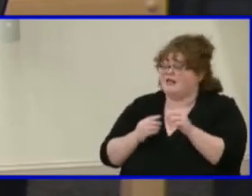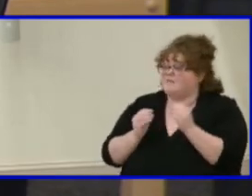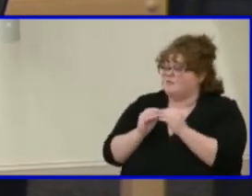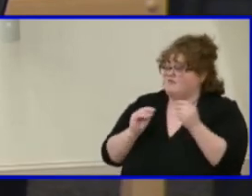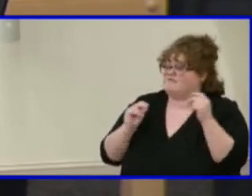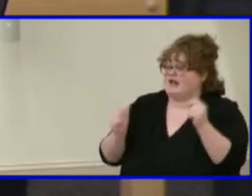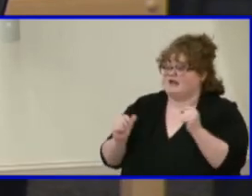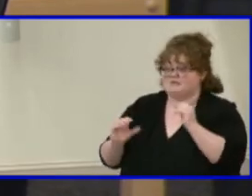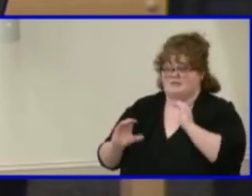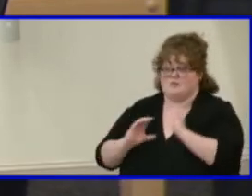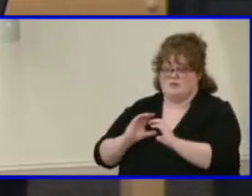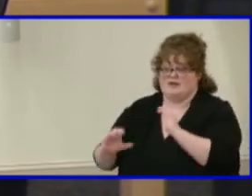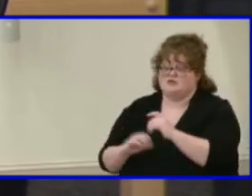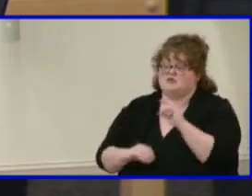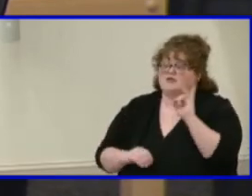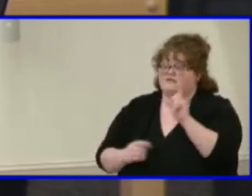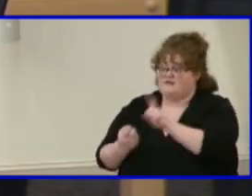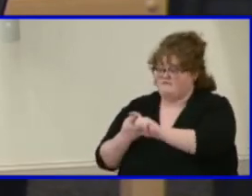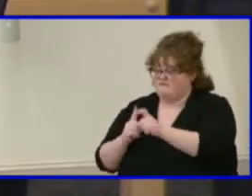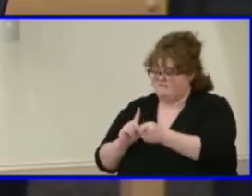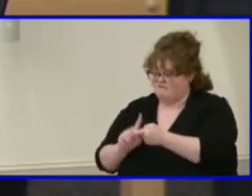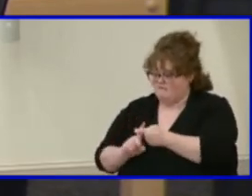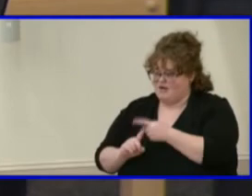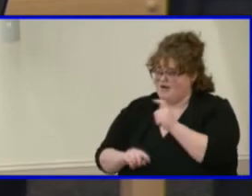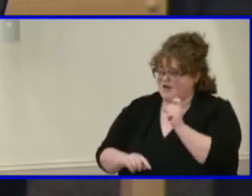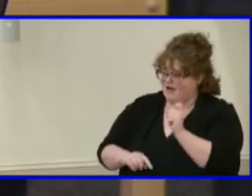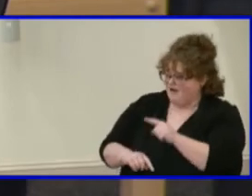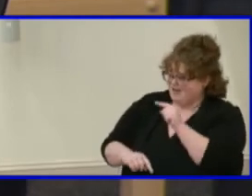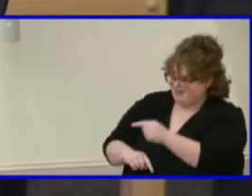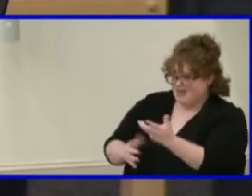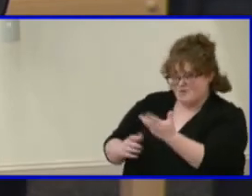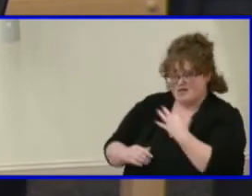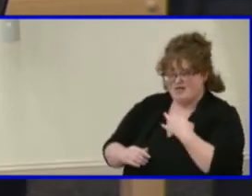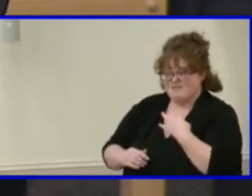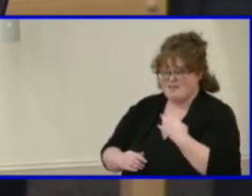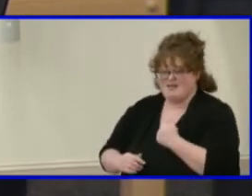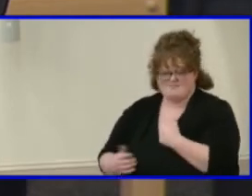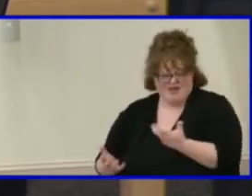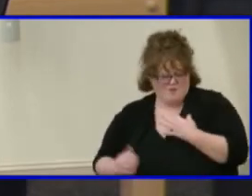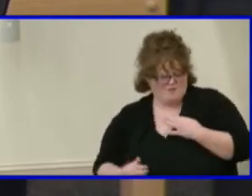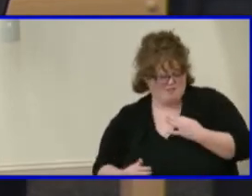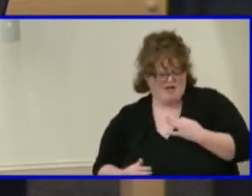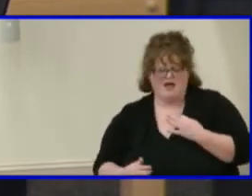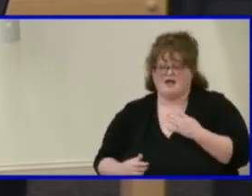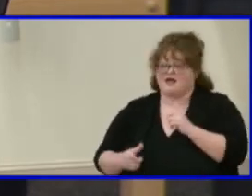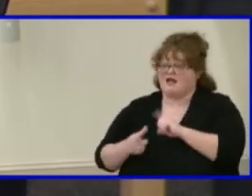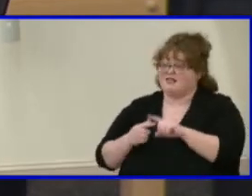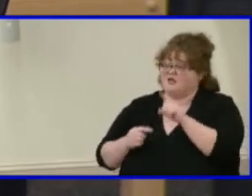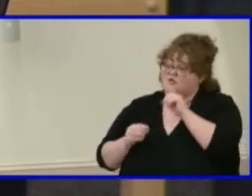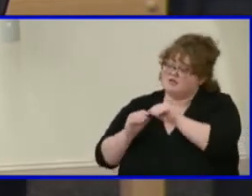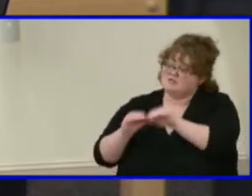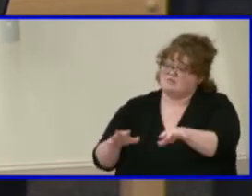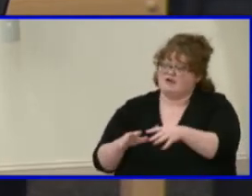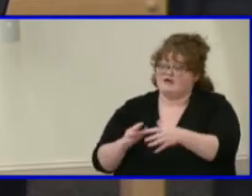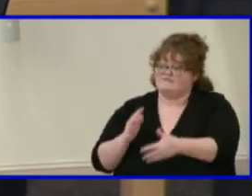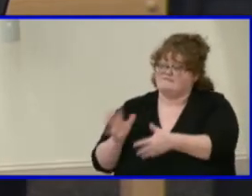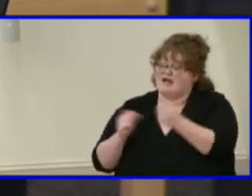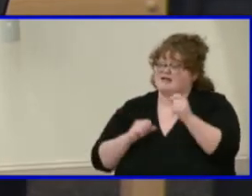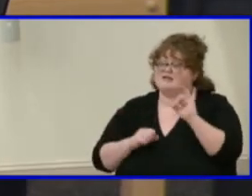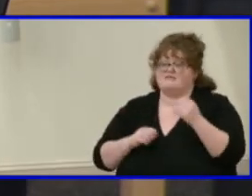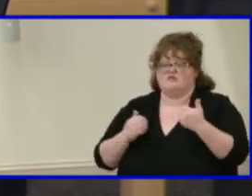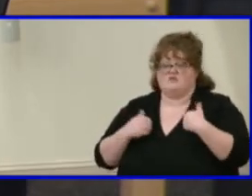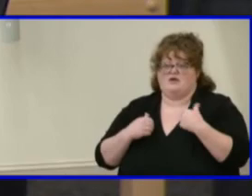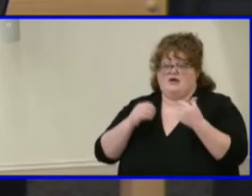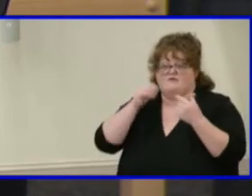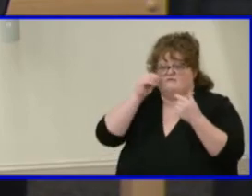sees a friend that's about to apply, then it spreads much faster. When you have a lower percentage, like 3.9%, it makes it